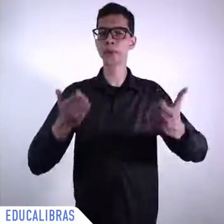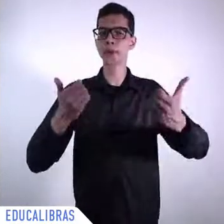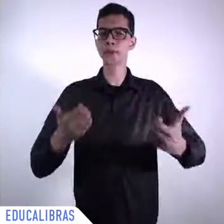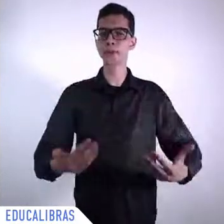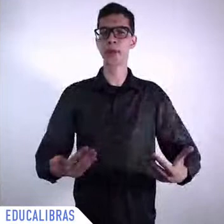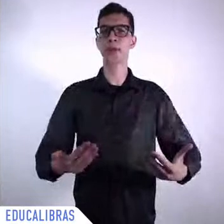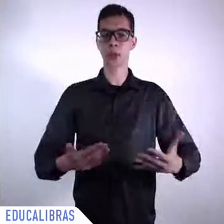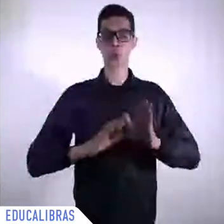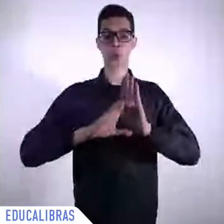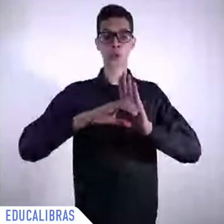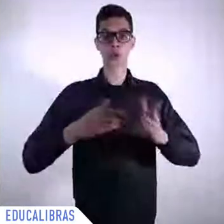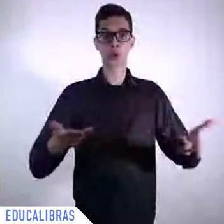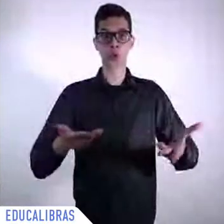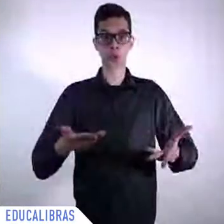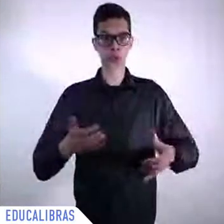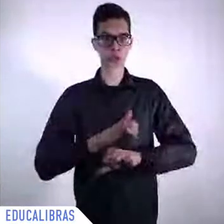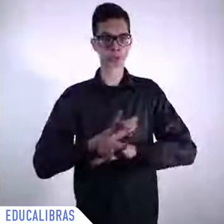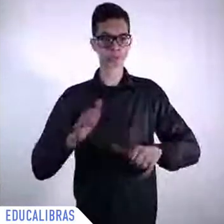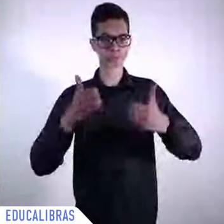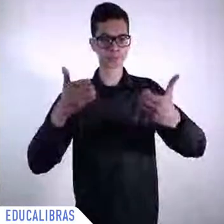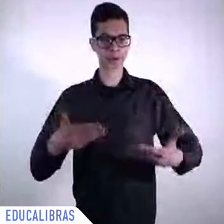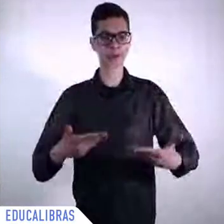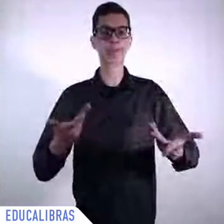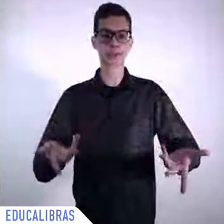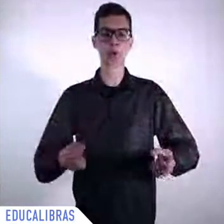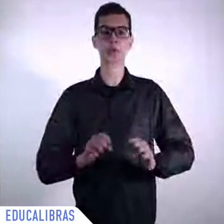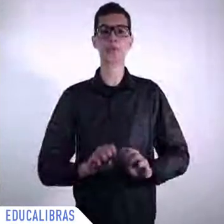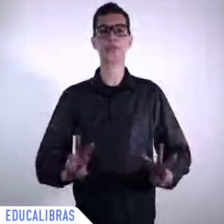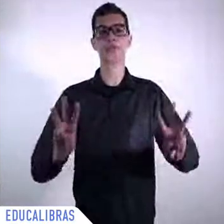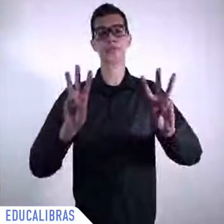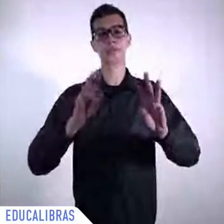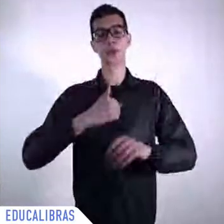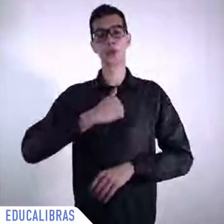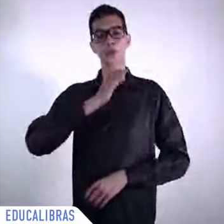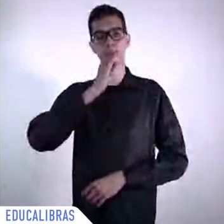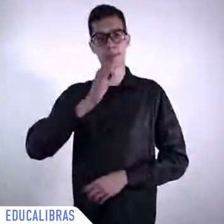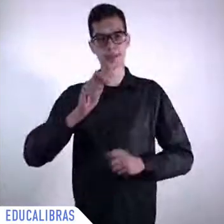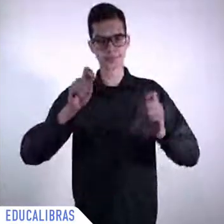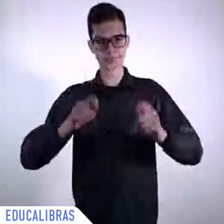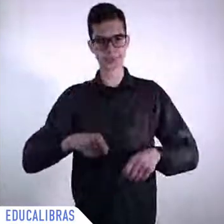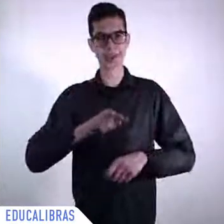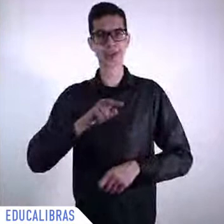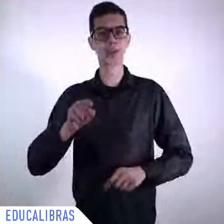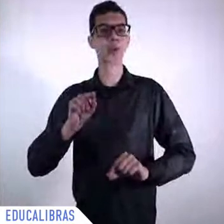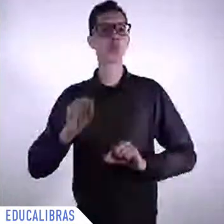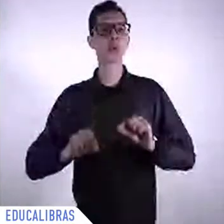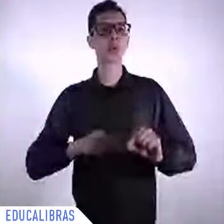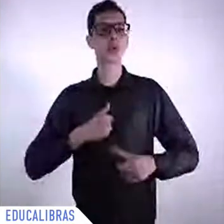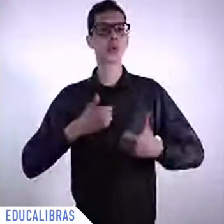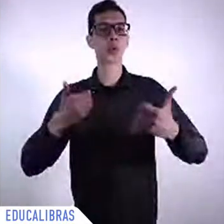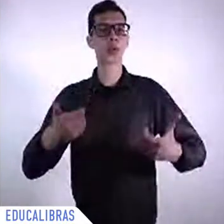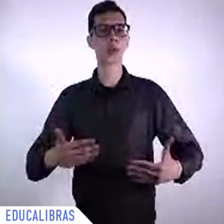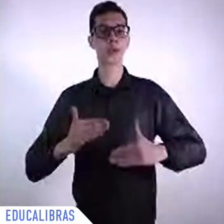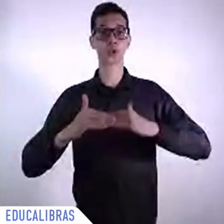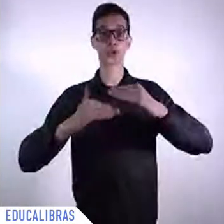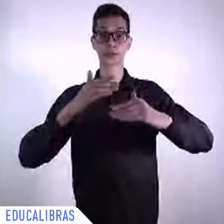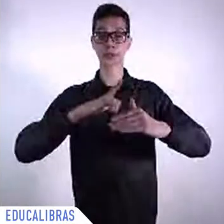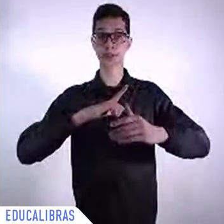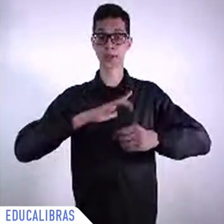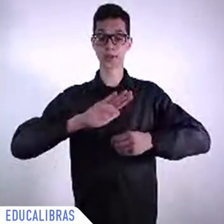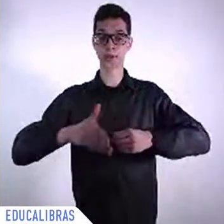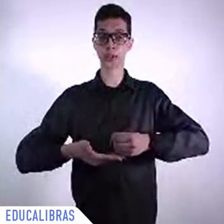I speak about sustainable development, I speak about the several important conferences